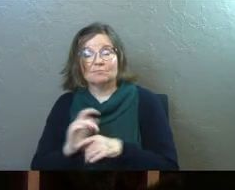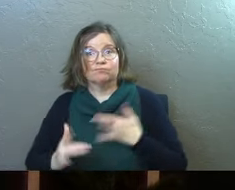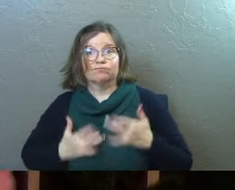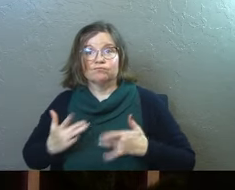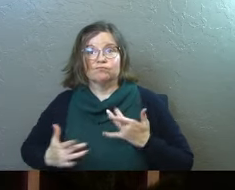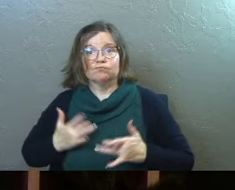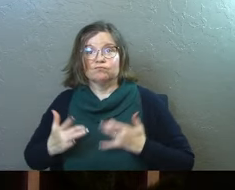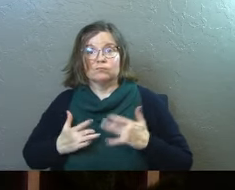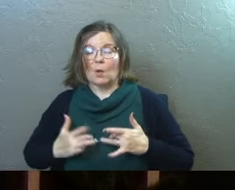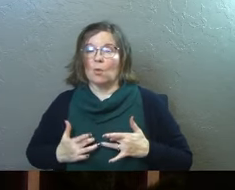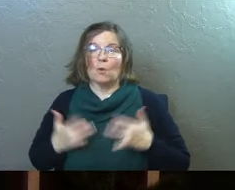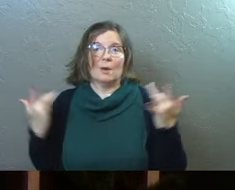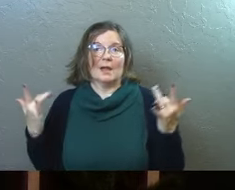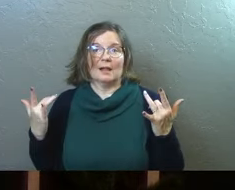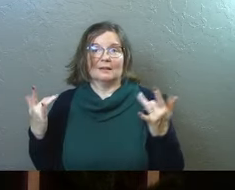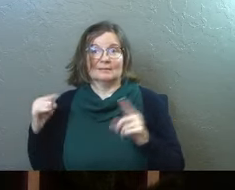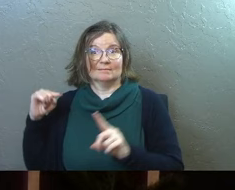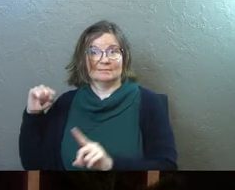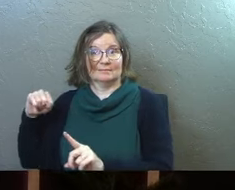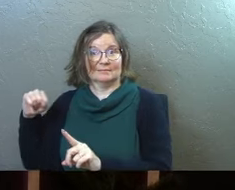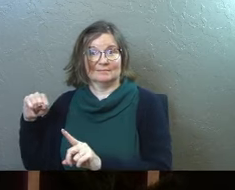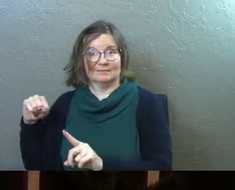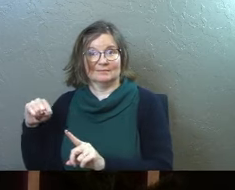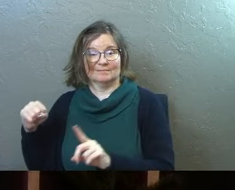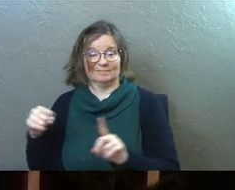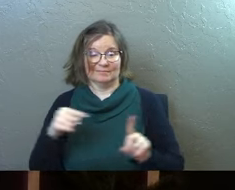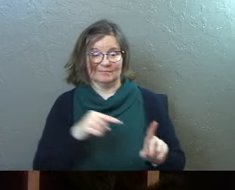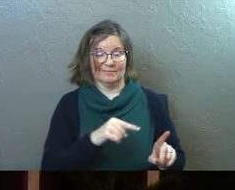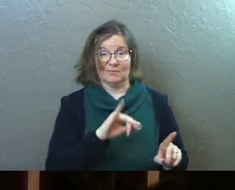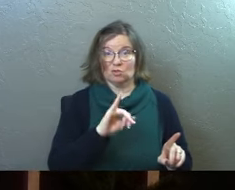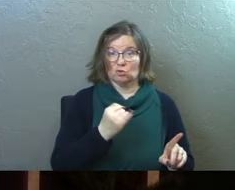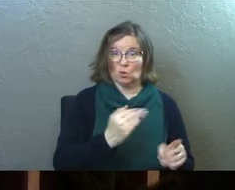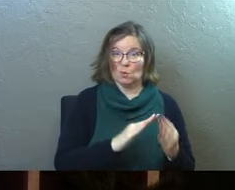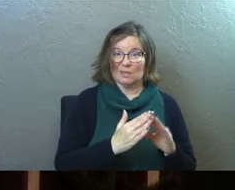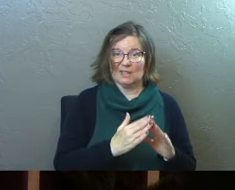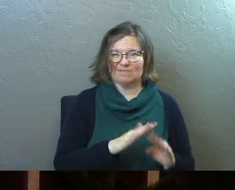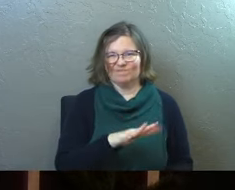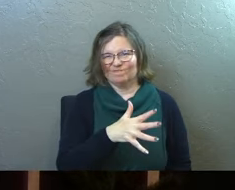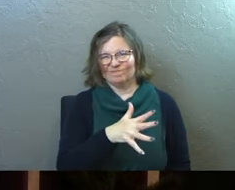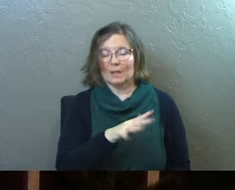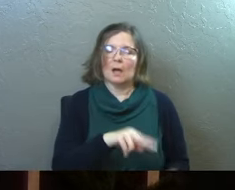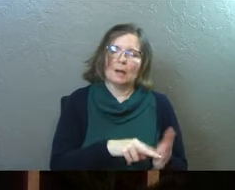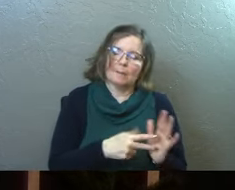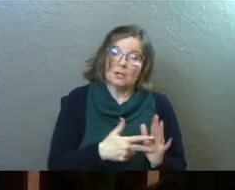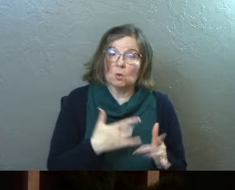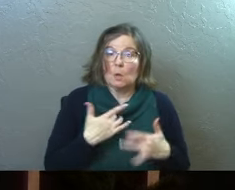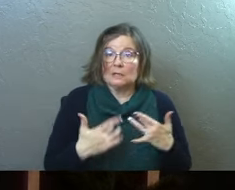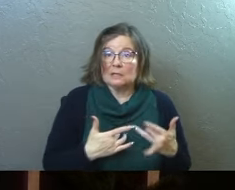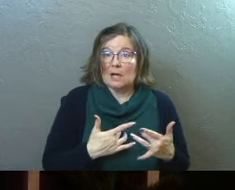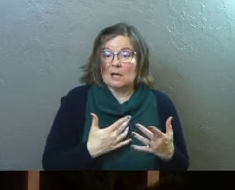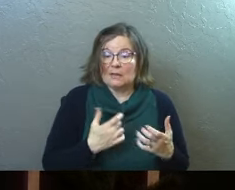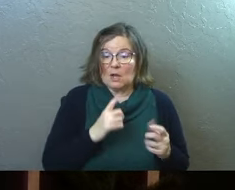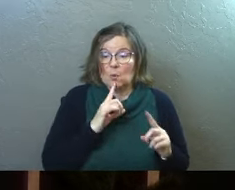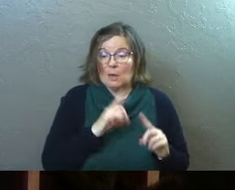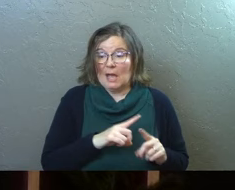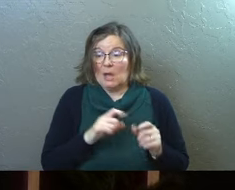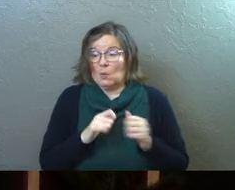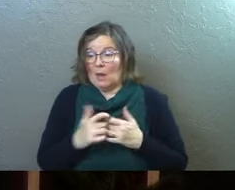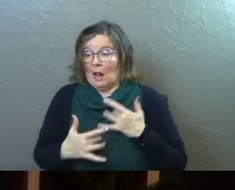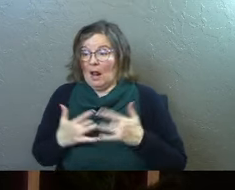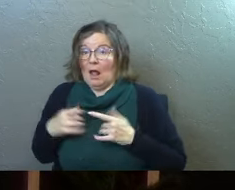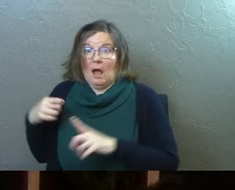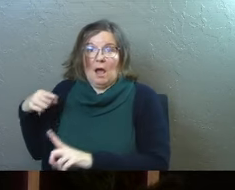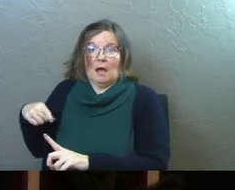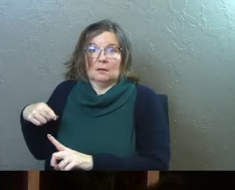excited and they're thrilled in Bethlehem. Not so much in Jerusalem. I mean, they're so excited and they just react with